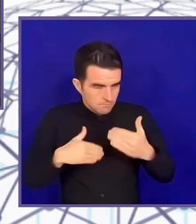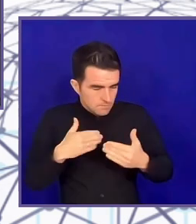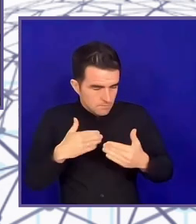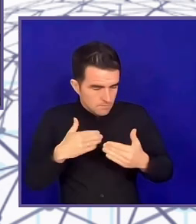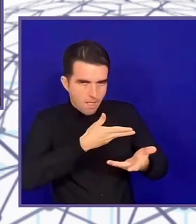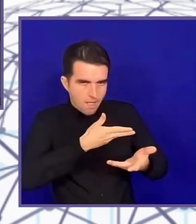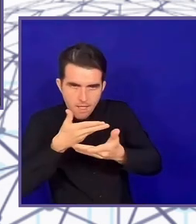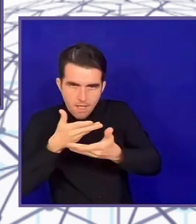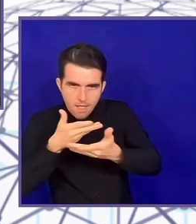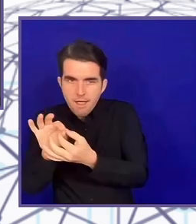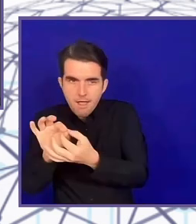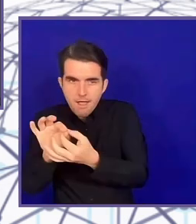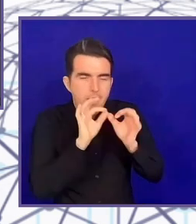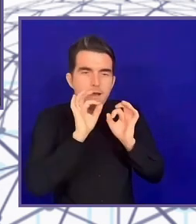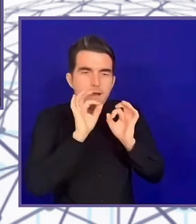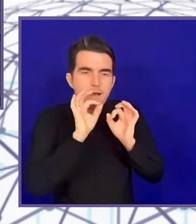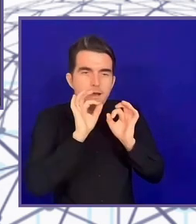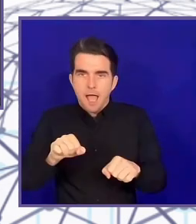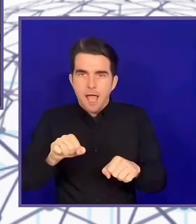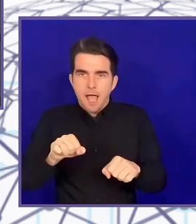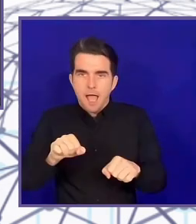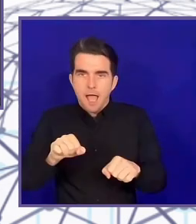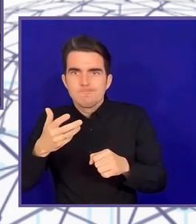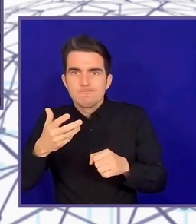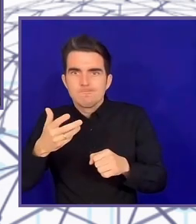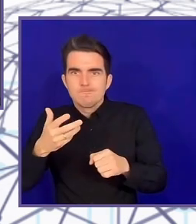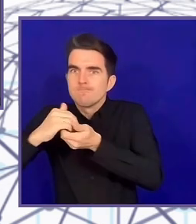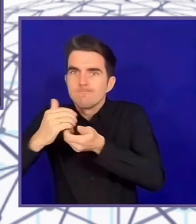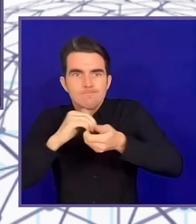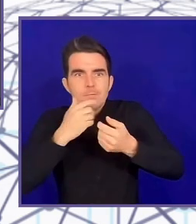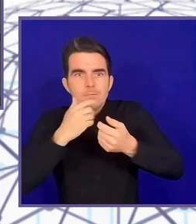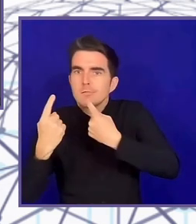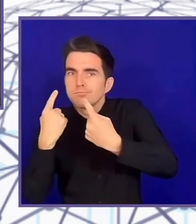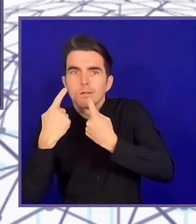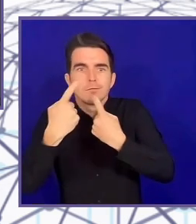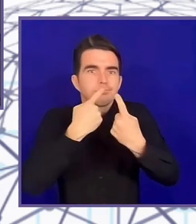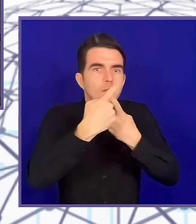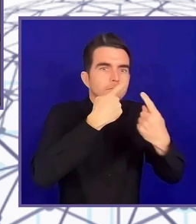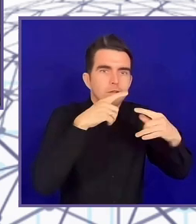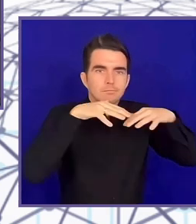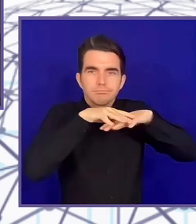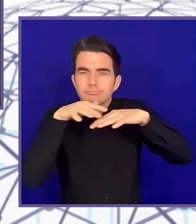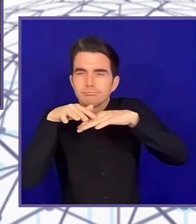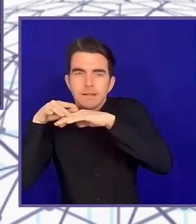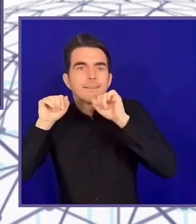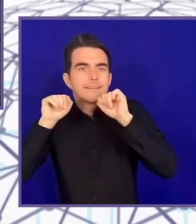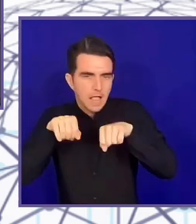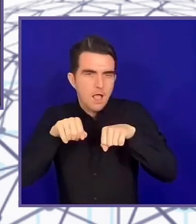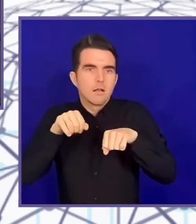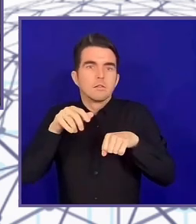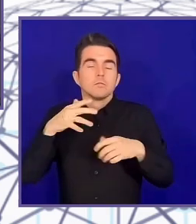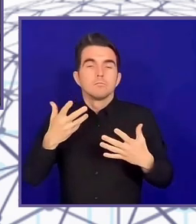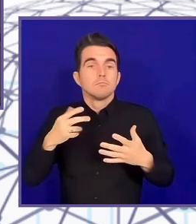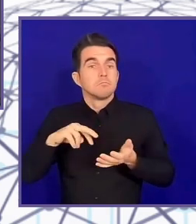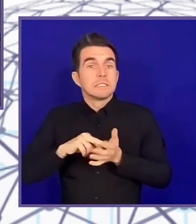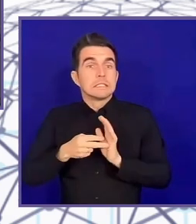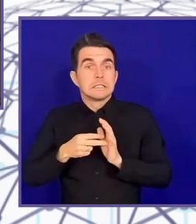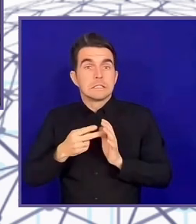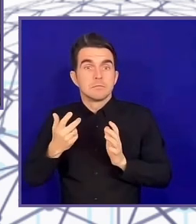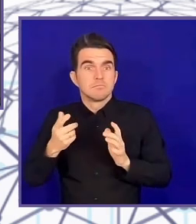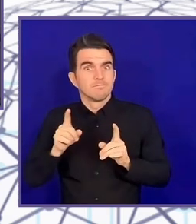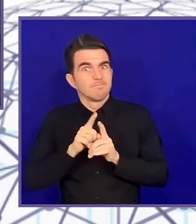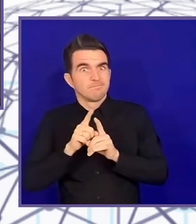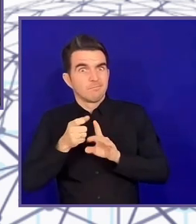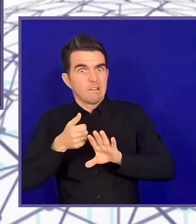extractive and in a way that you get a holistic sense for the people you're designing for of